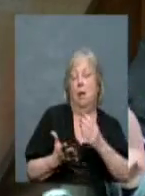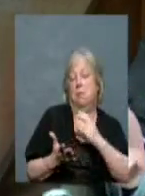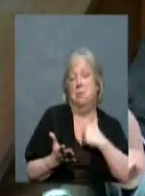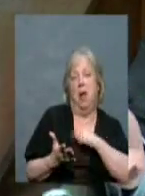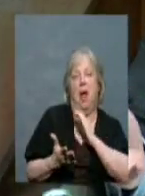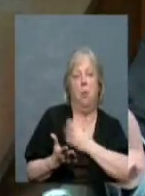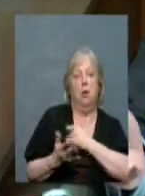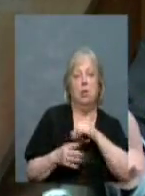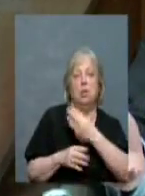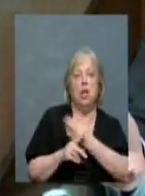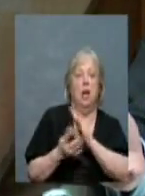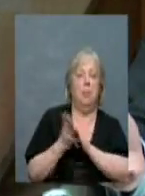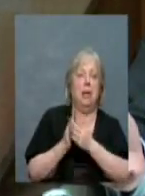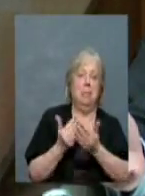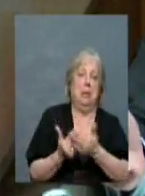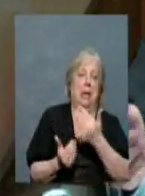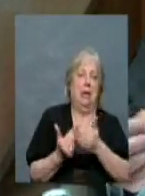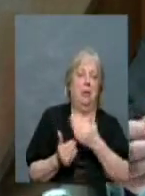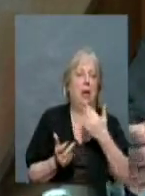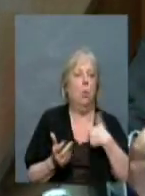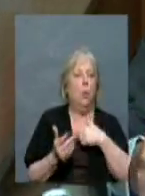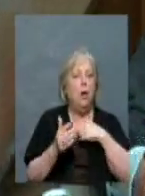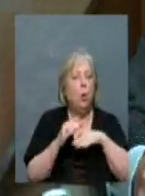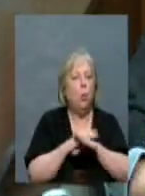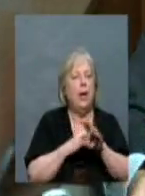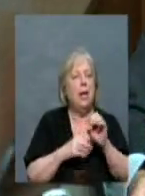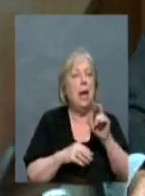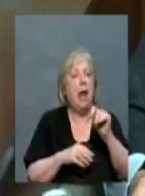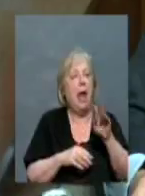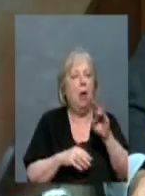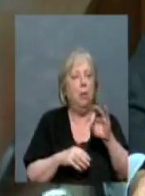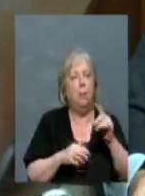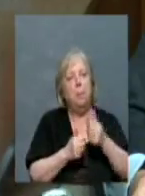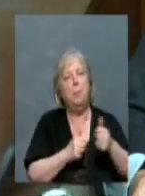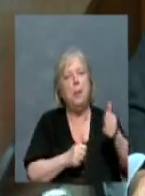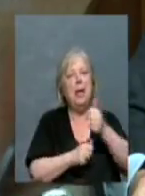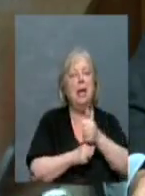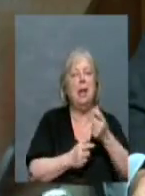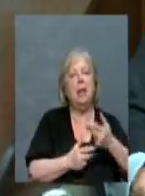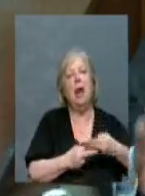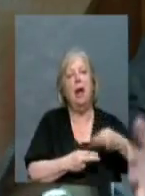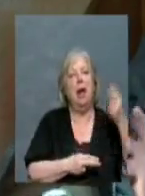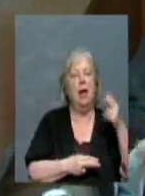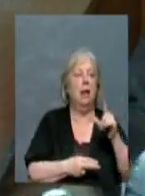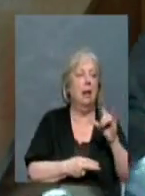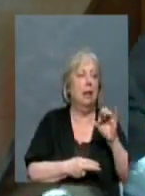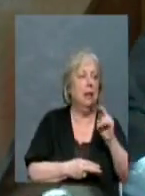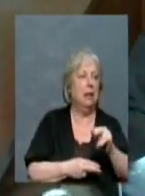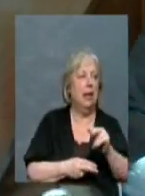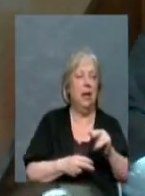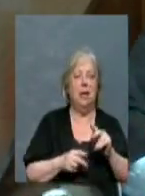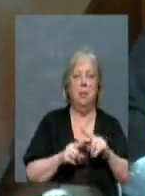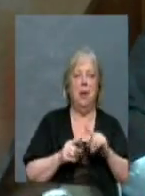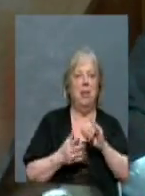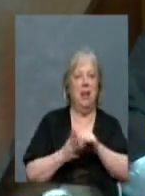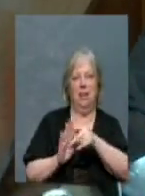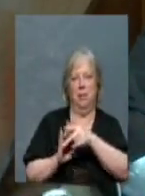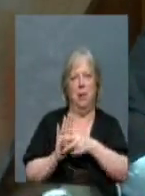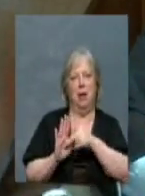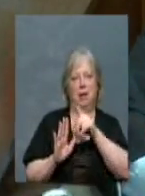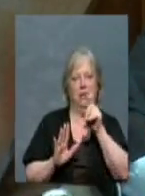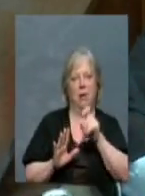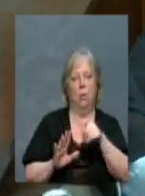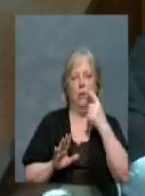go in and outbid the highest lien. But if the money's not there, then we've got to pick and choose. And that's the policy question for you all.